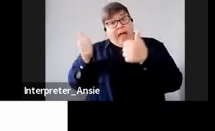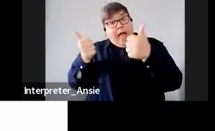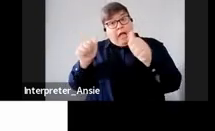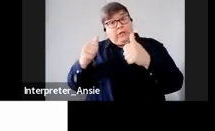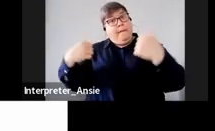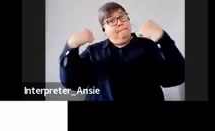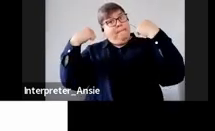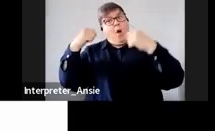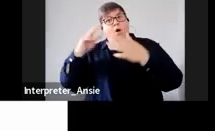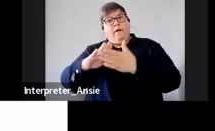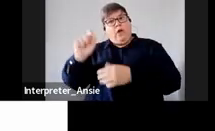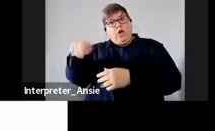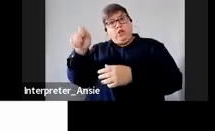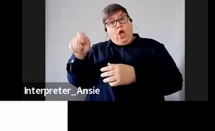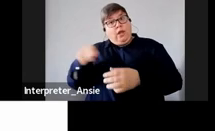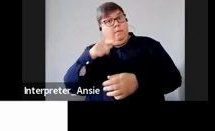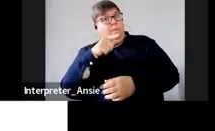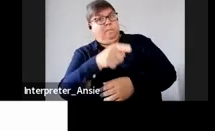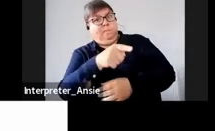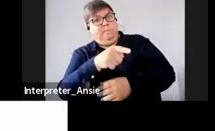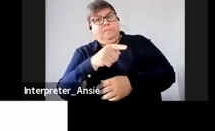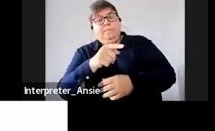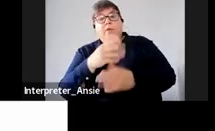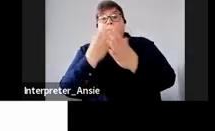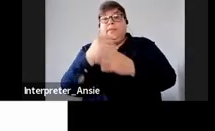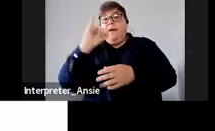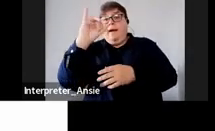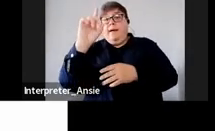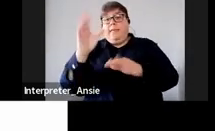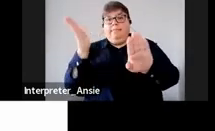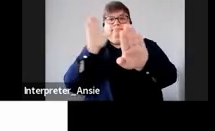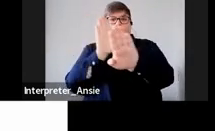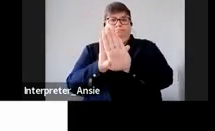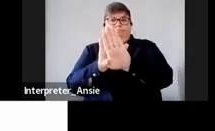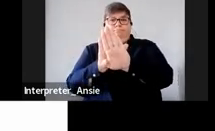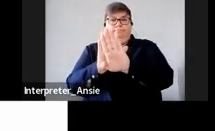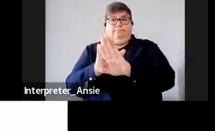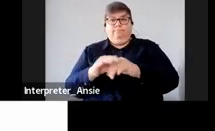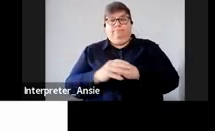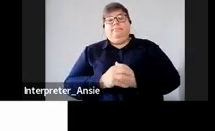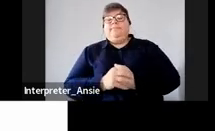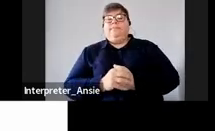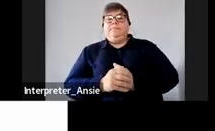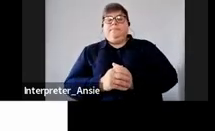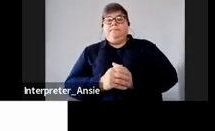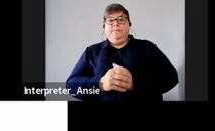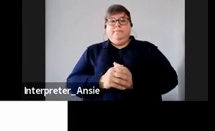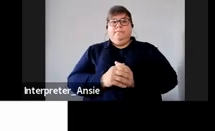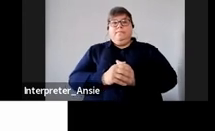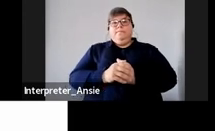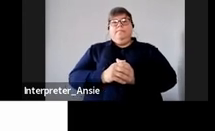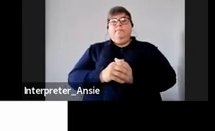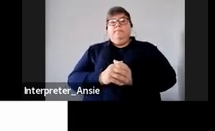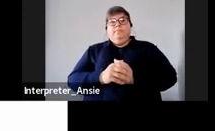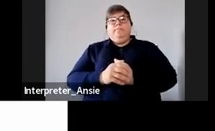attorney with the ID document of that appointed agent then we also